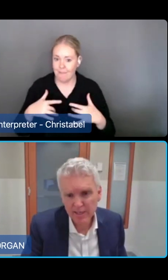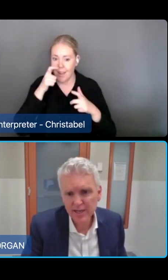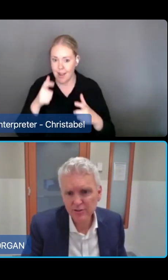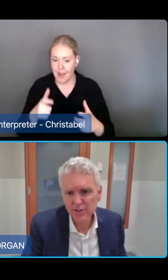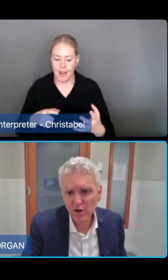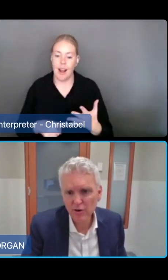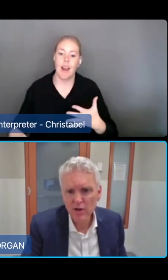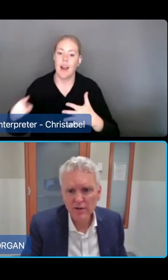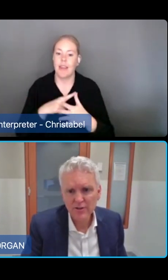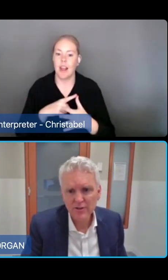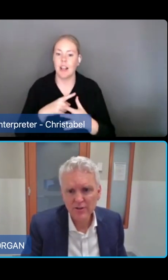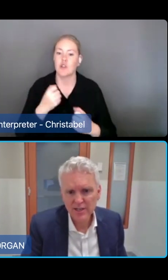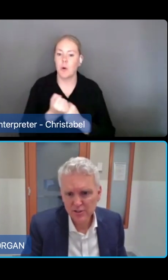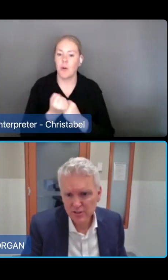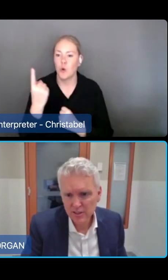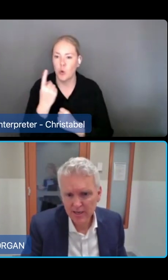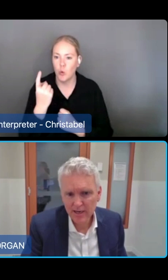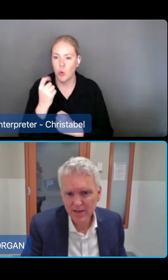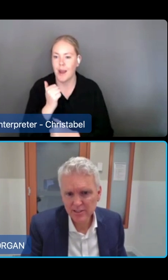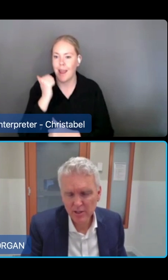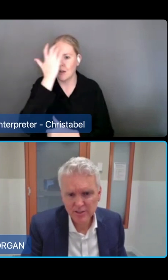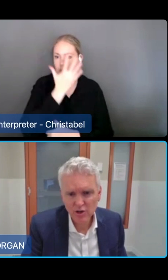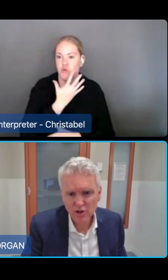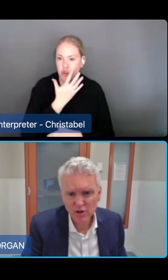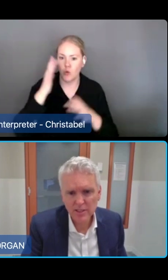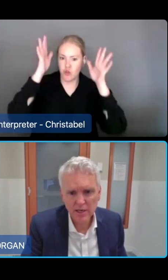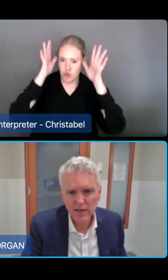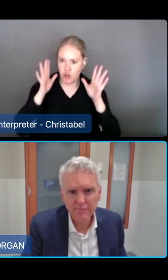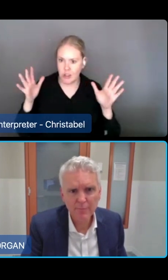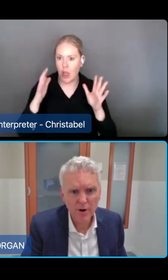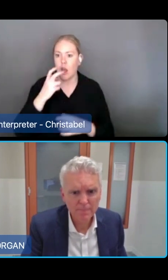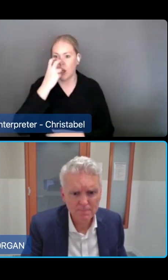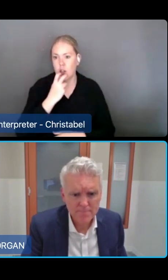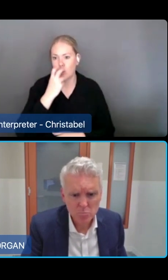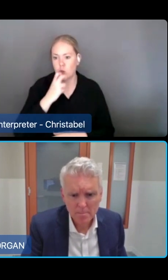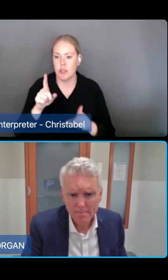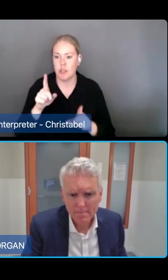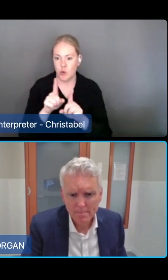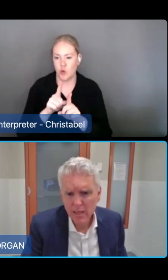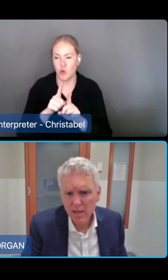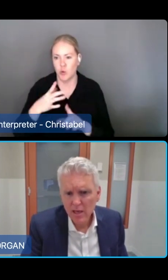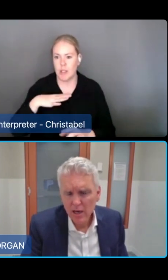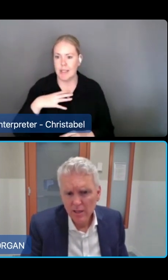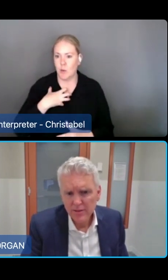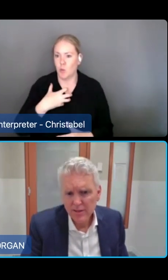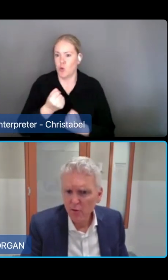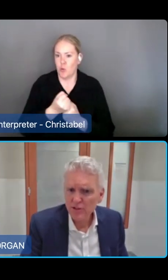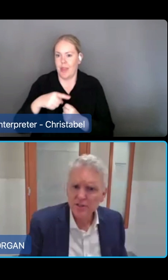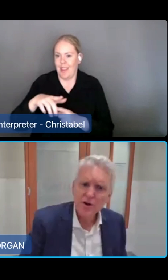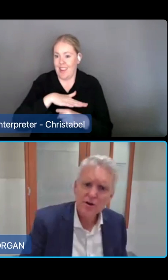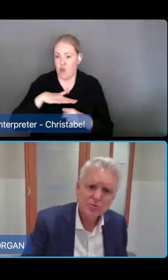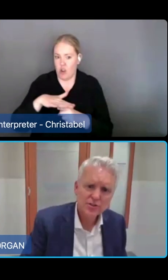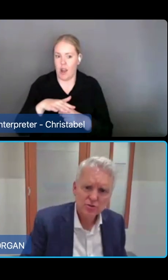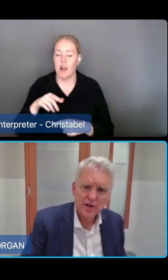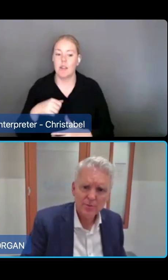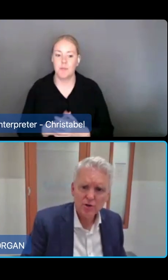hopefully in the next day or so, for discussions about some of these topics in February. The other thing I wanted